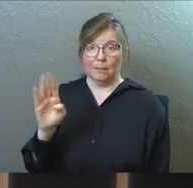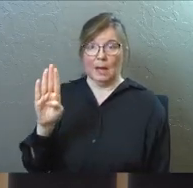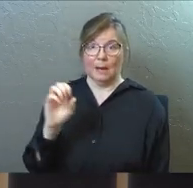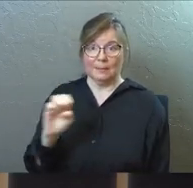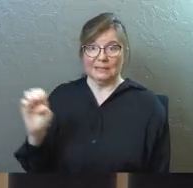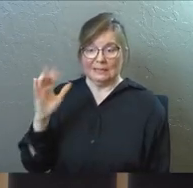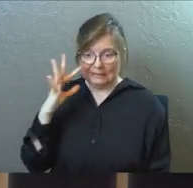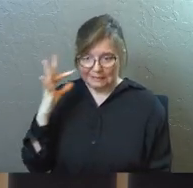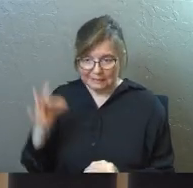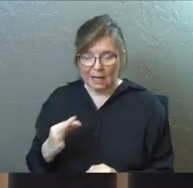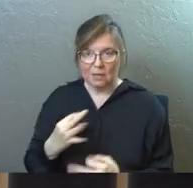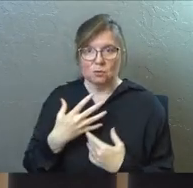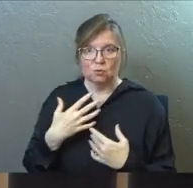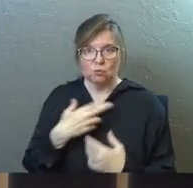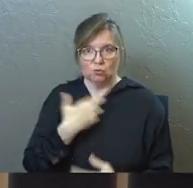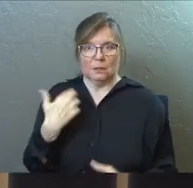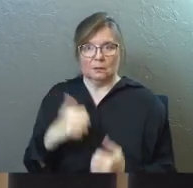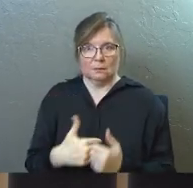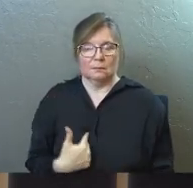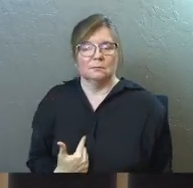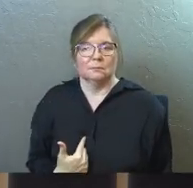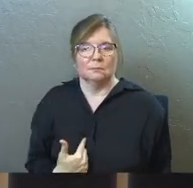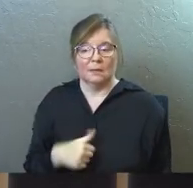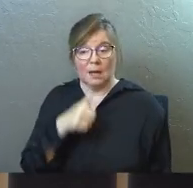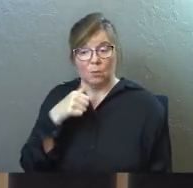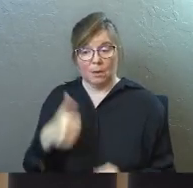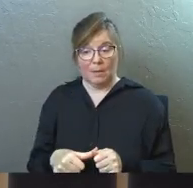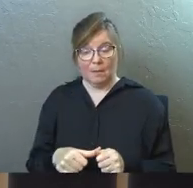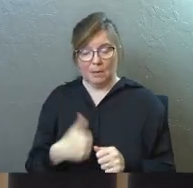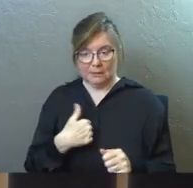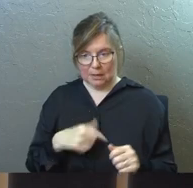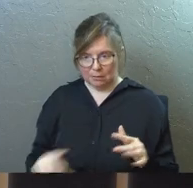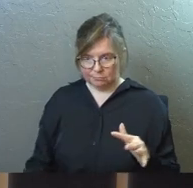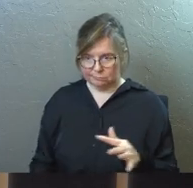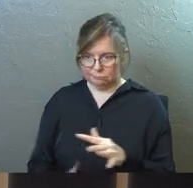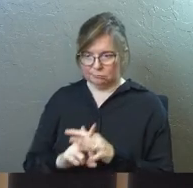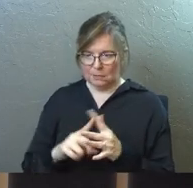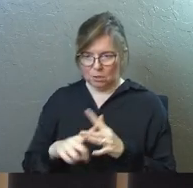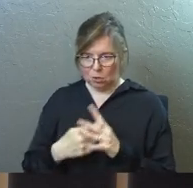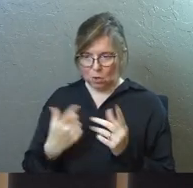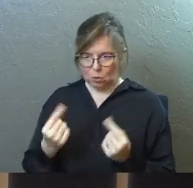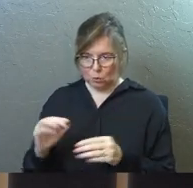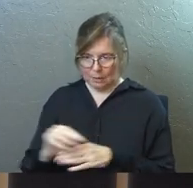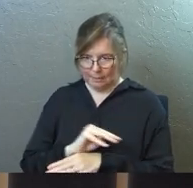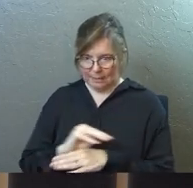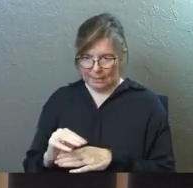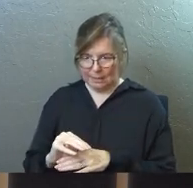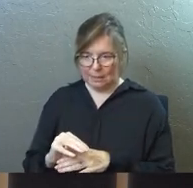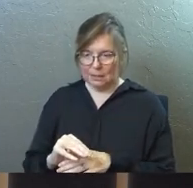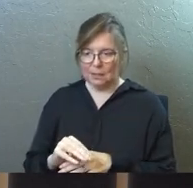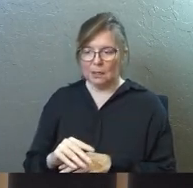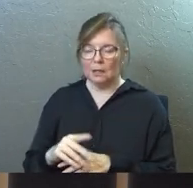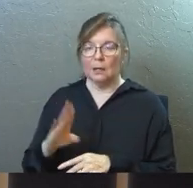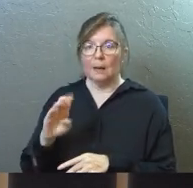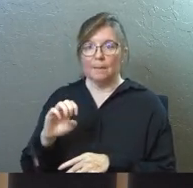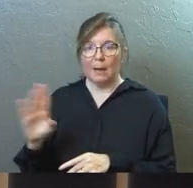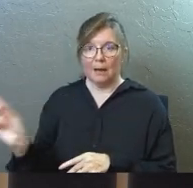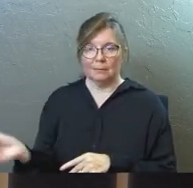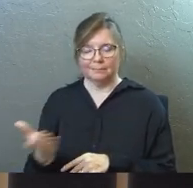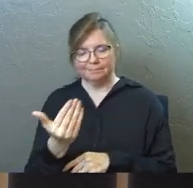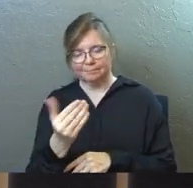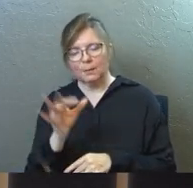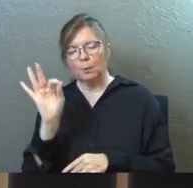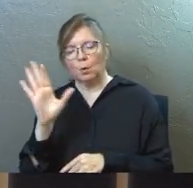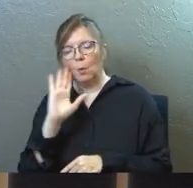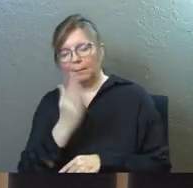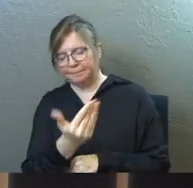took a bet on me. And I remember as I came in and I started doing ministry, he had me preach my very first sermon.